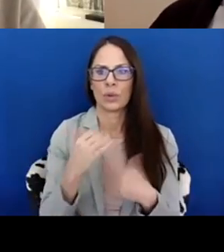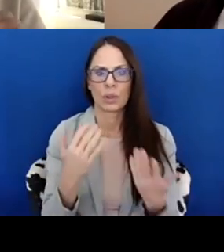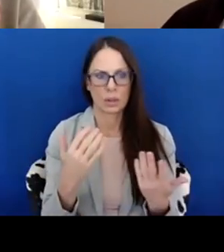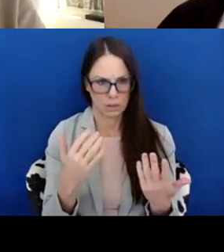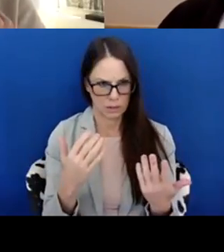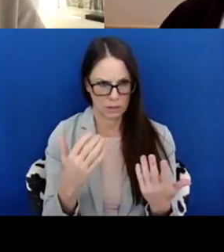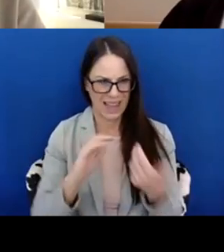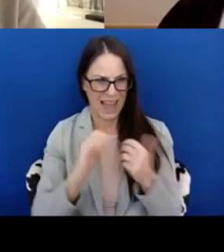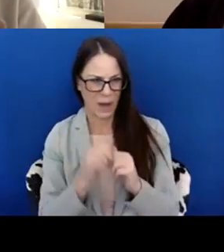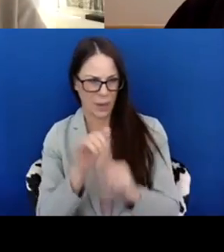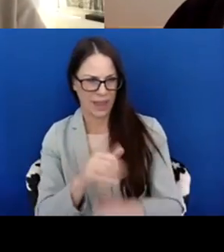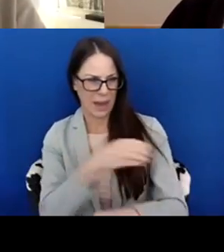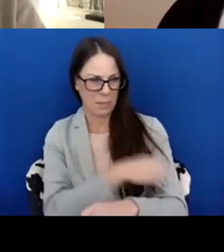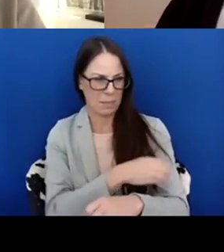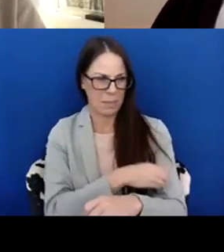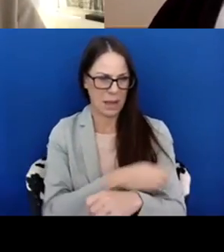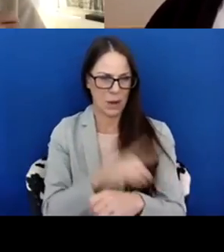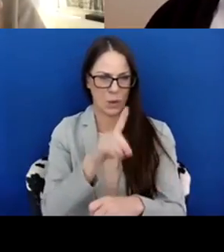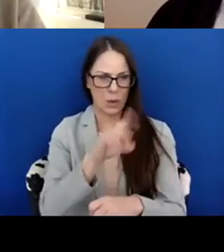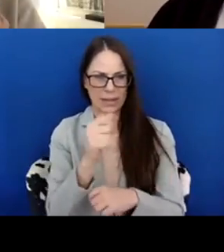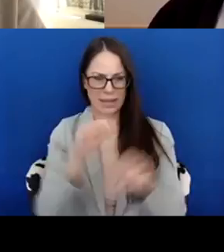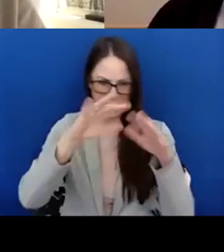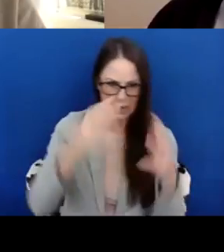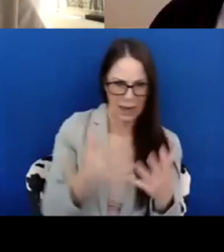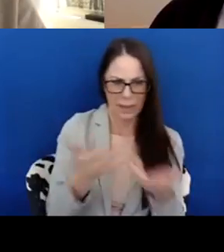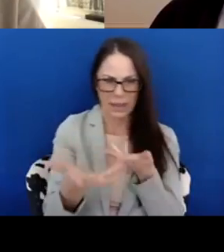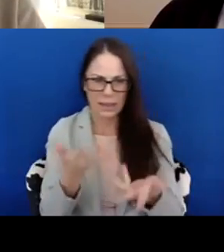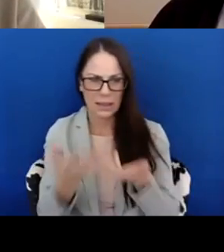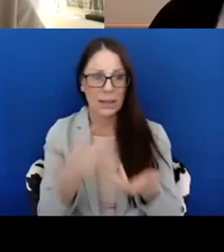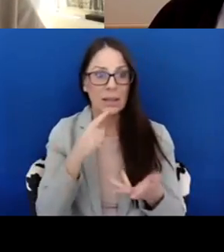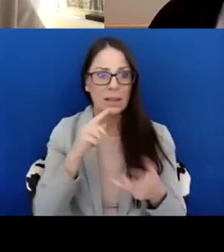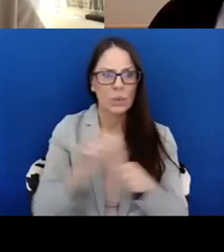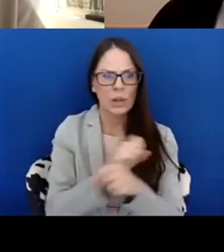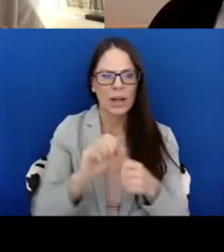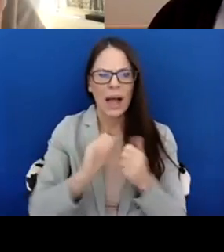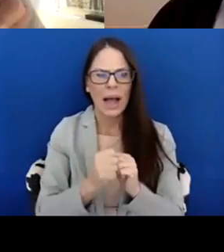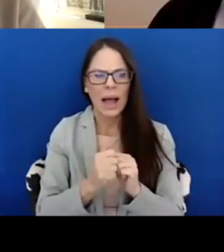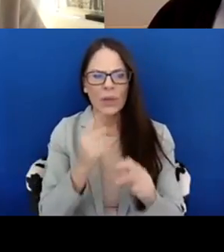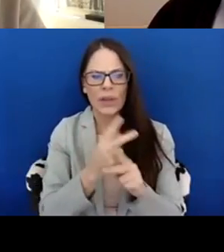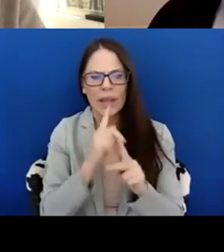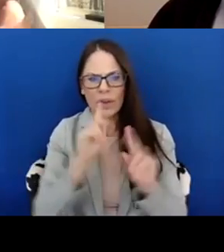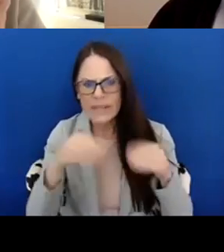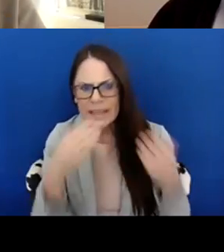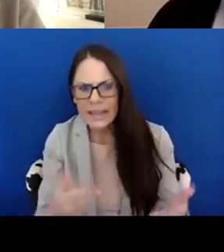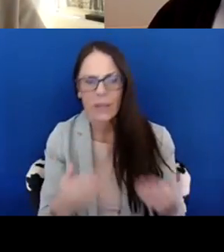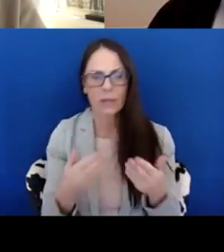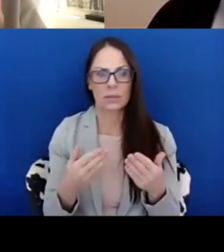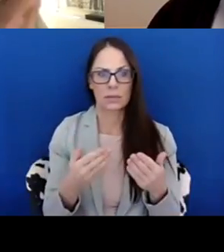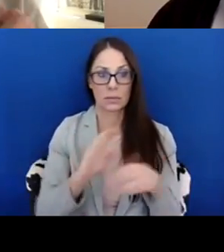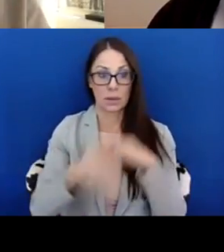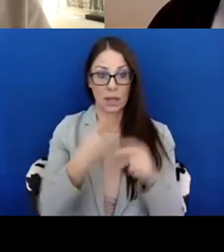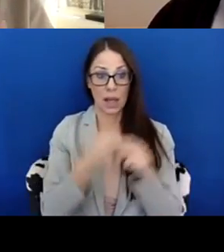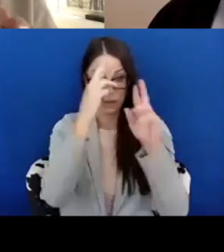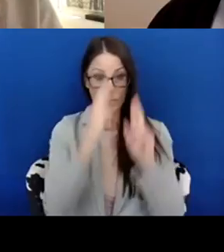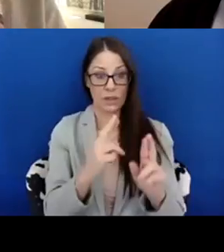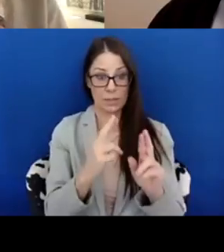It is how, um, the care is given. It's the kind of respect one has each party